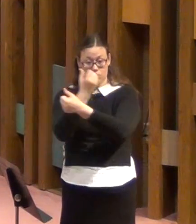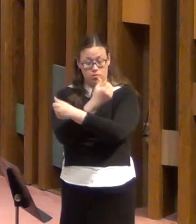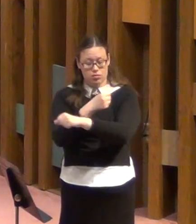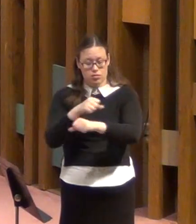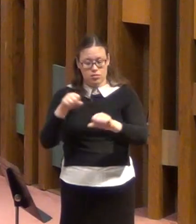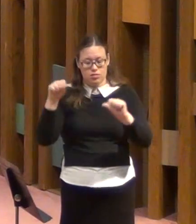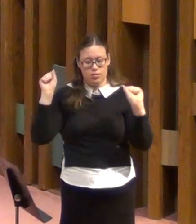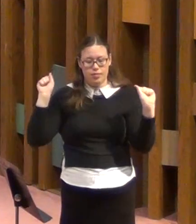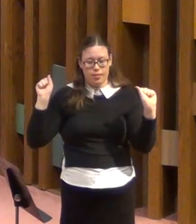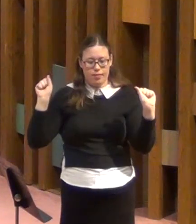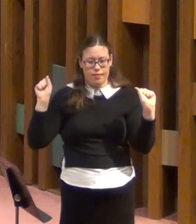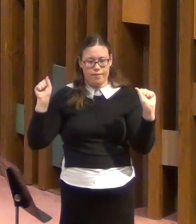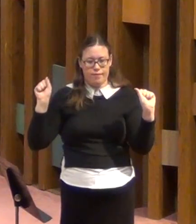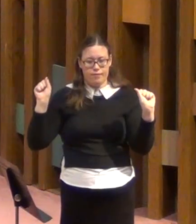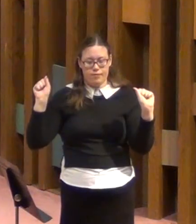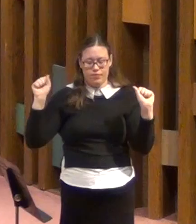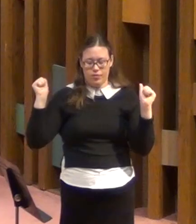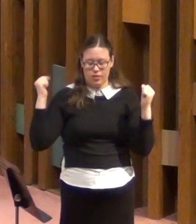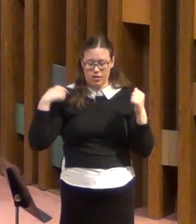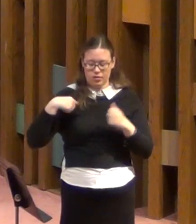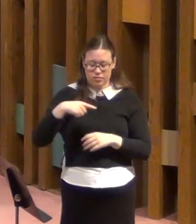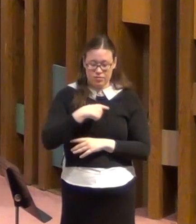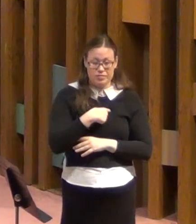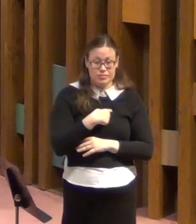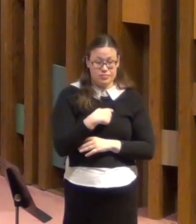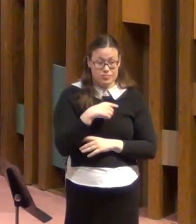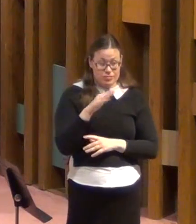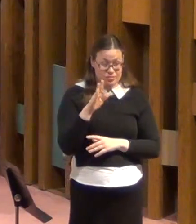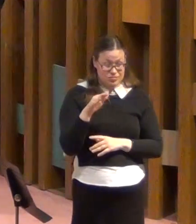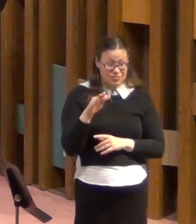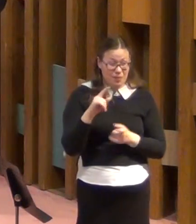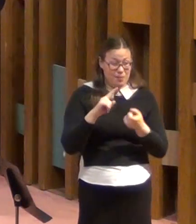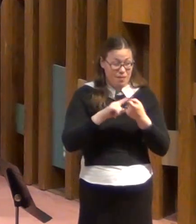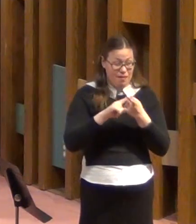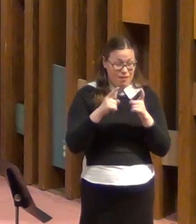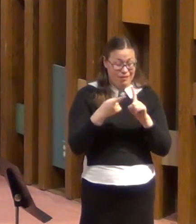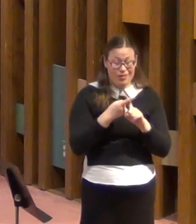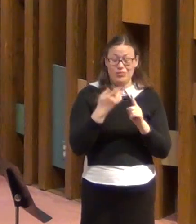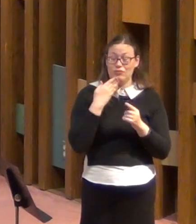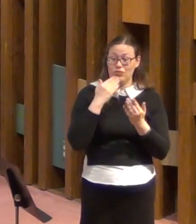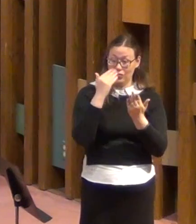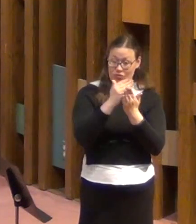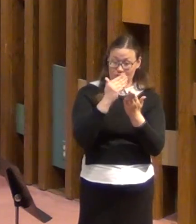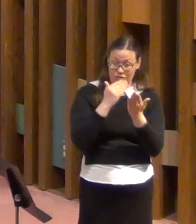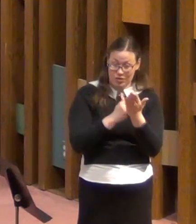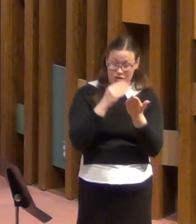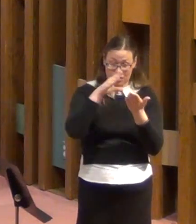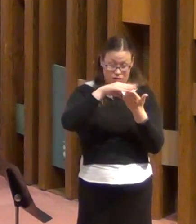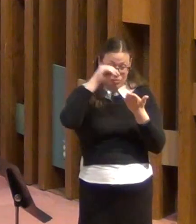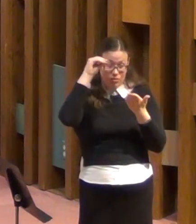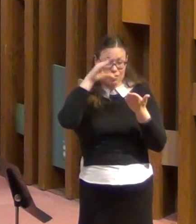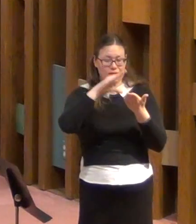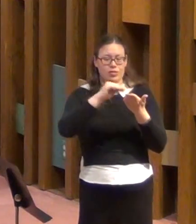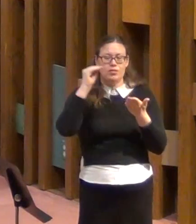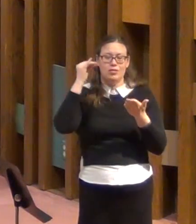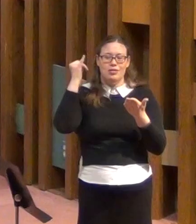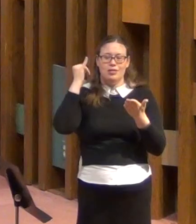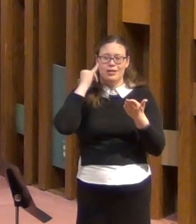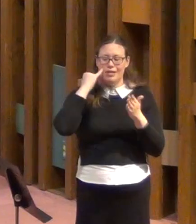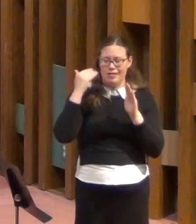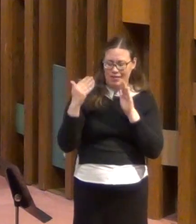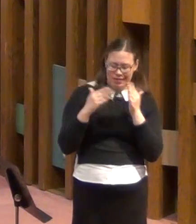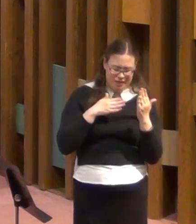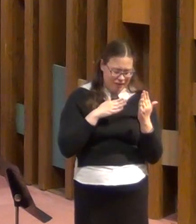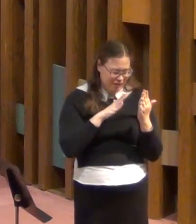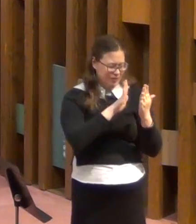deliver us. My friends, that is a fine, fine lesson to learn when we're facing